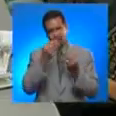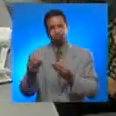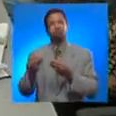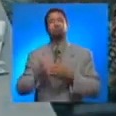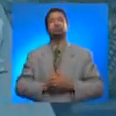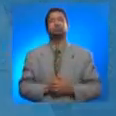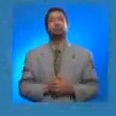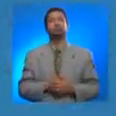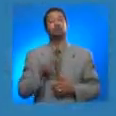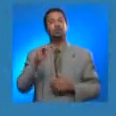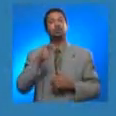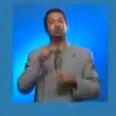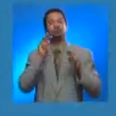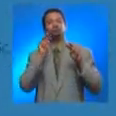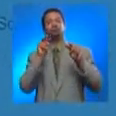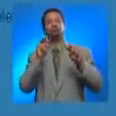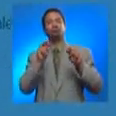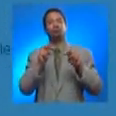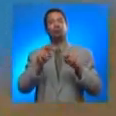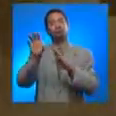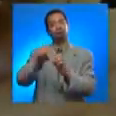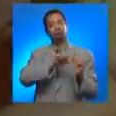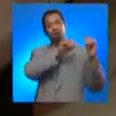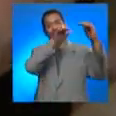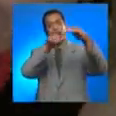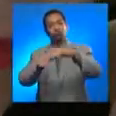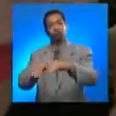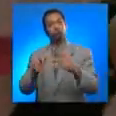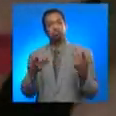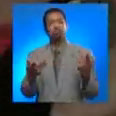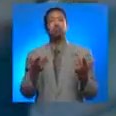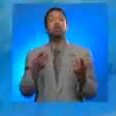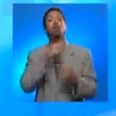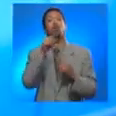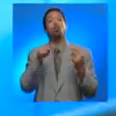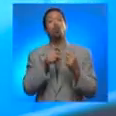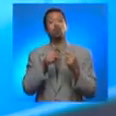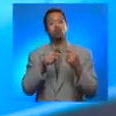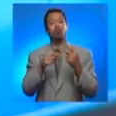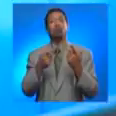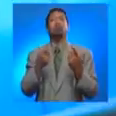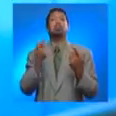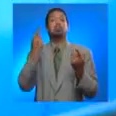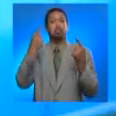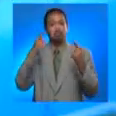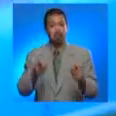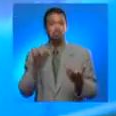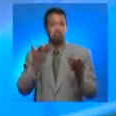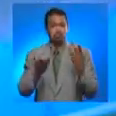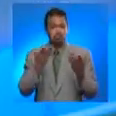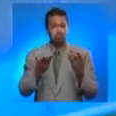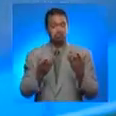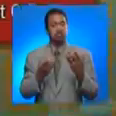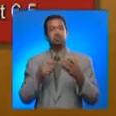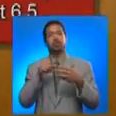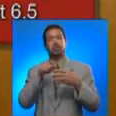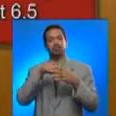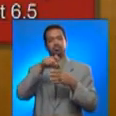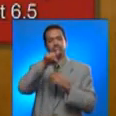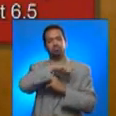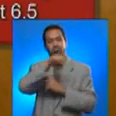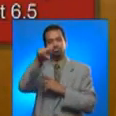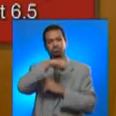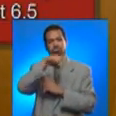A tsunami warning will be released if a tsunami was or may have been generated. One or more of the following situations could